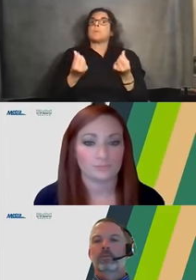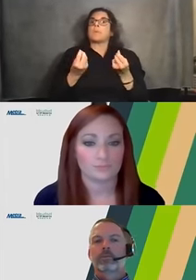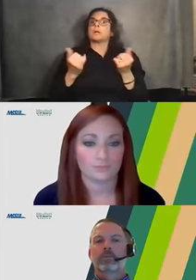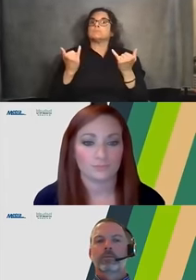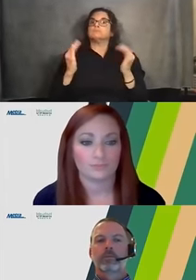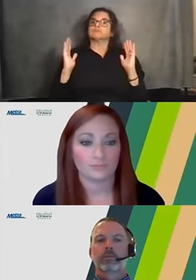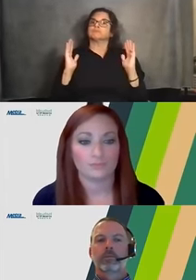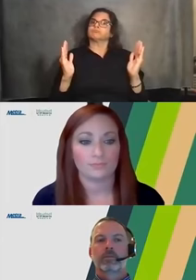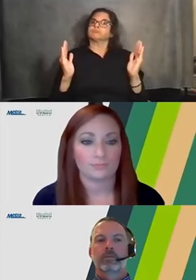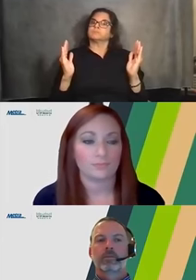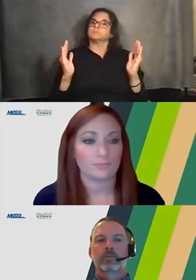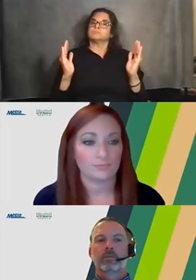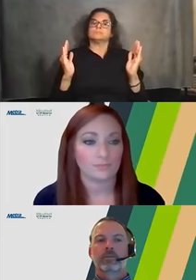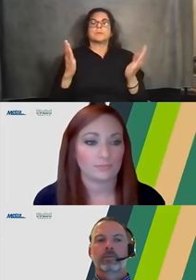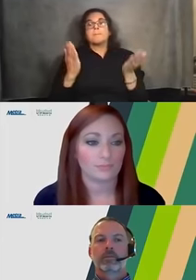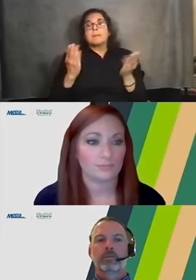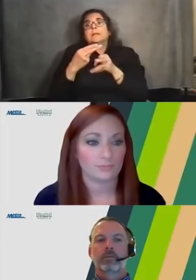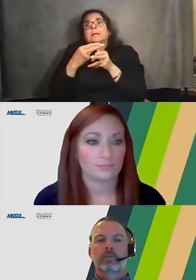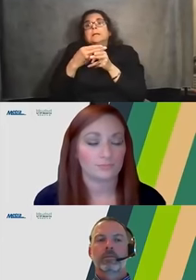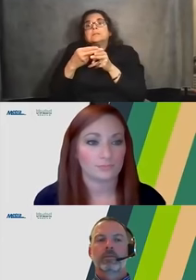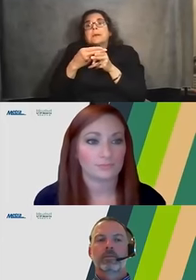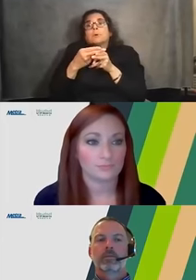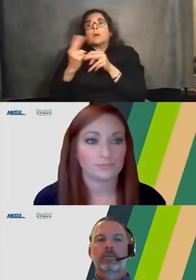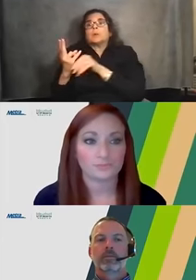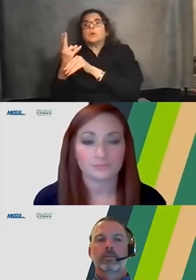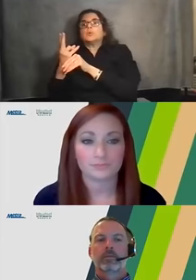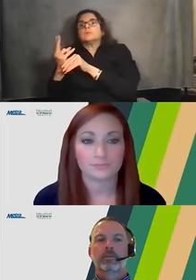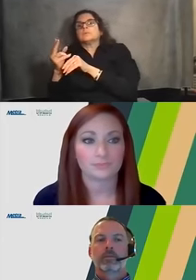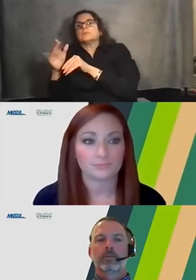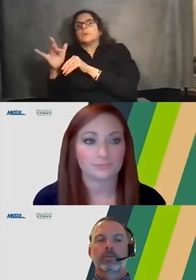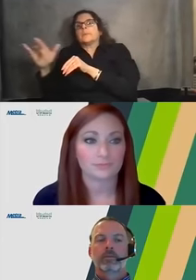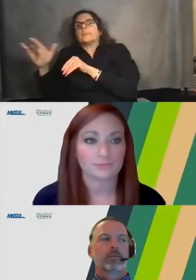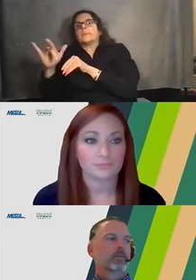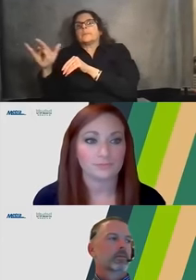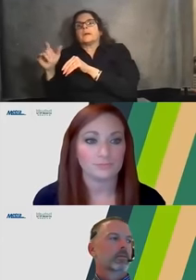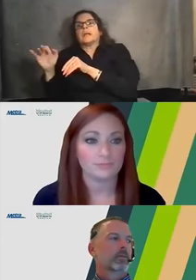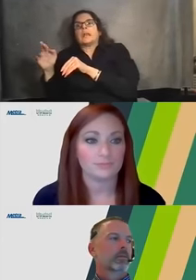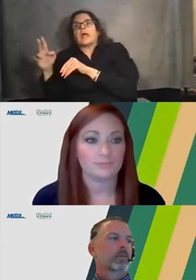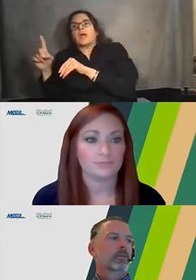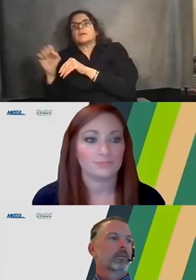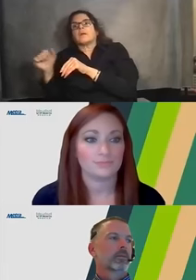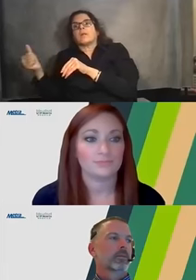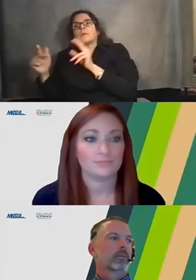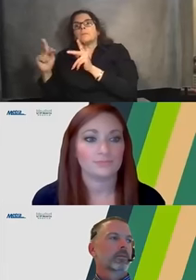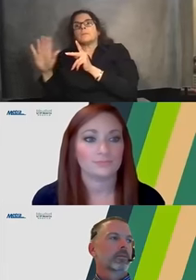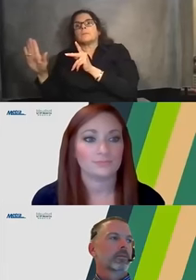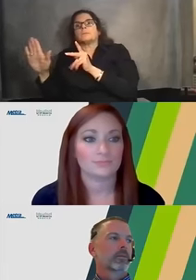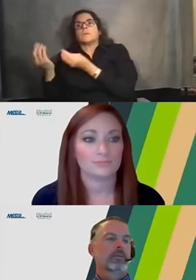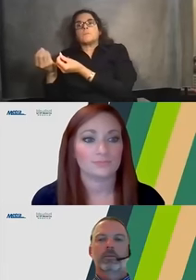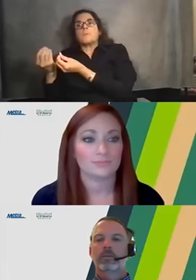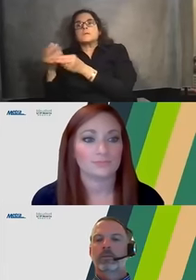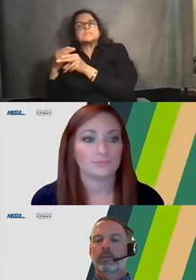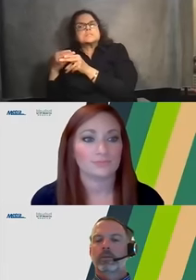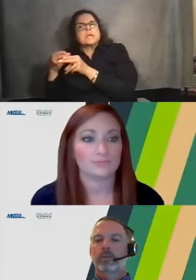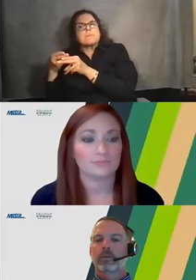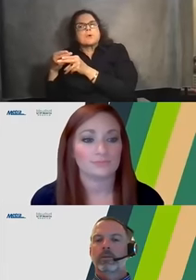properties to facilitate construction. And then obviously there are those, those locations where, um, where the fence, for